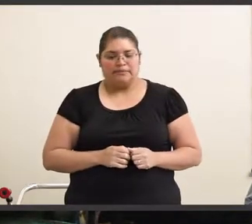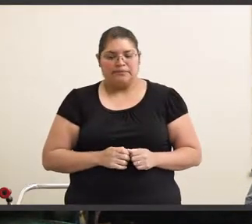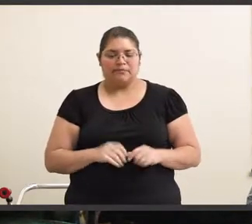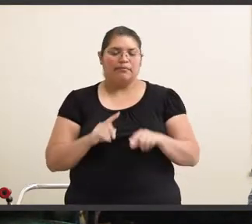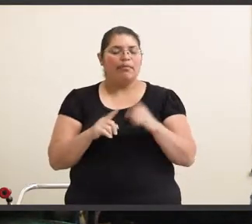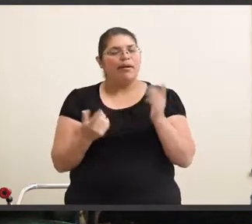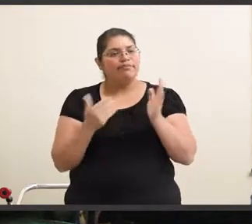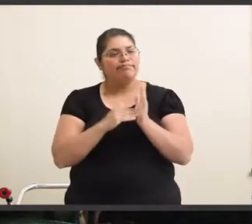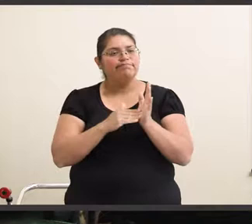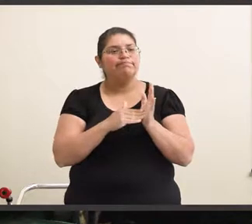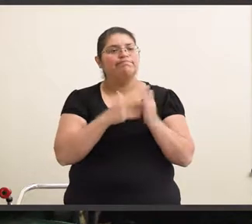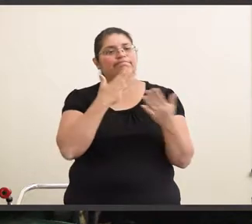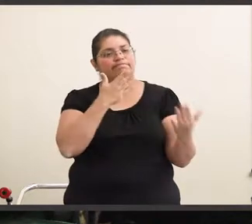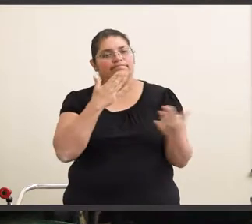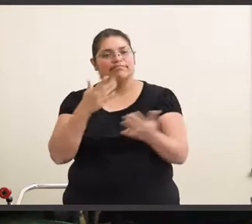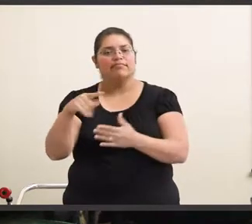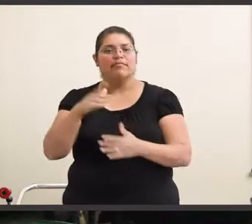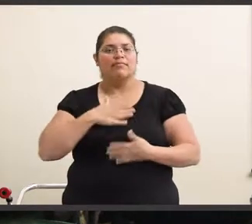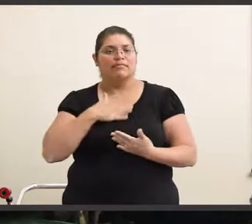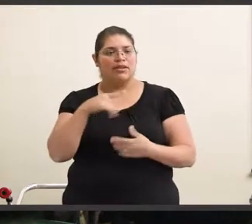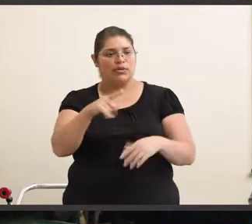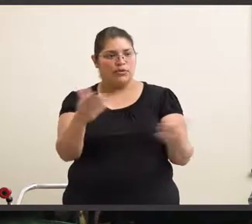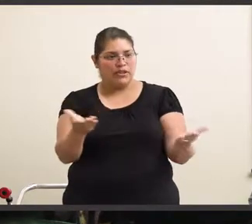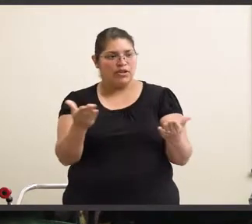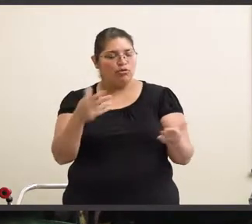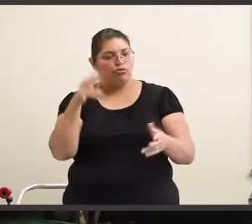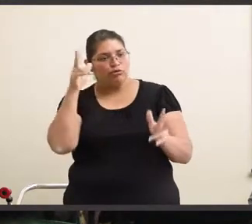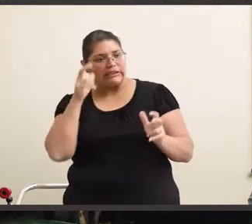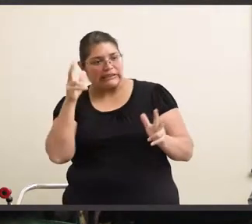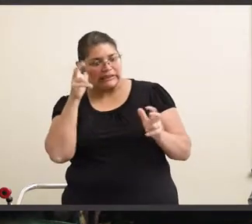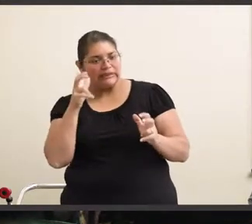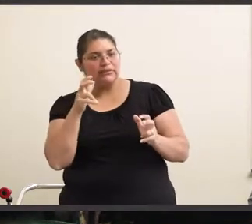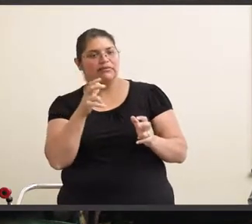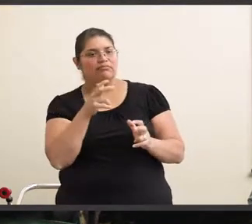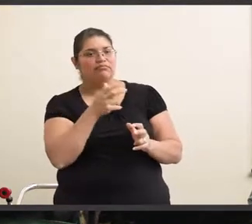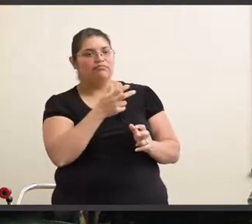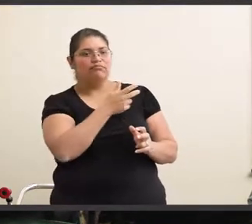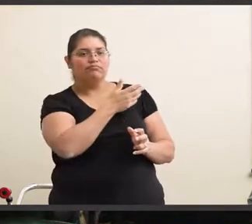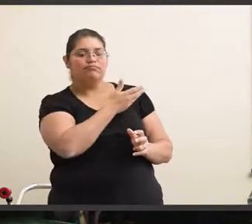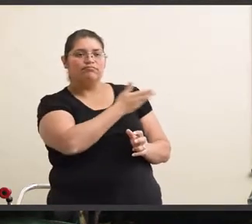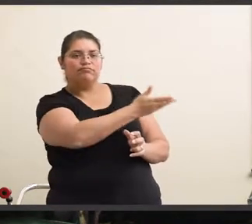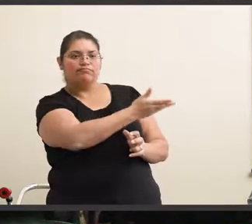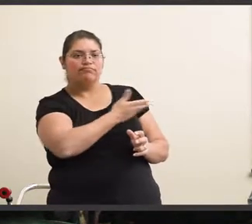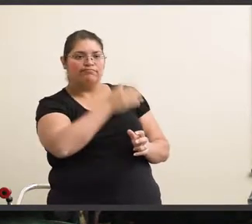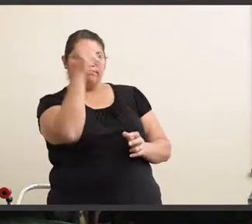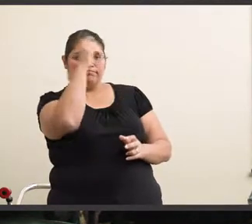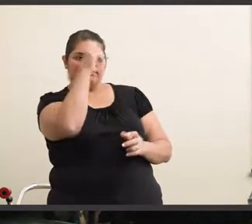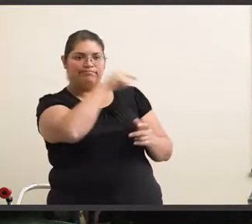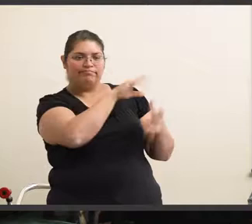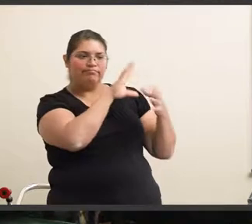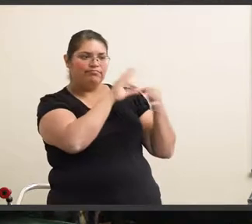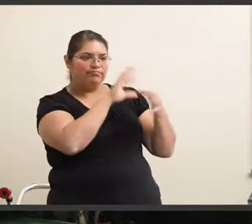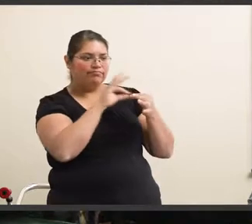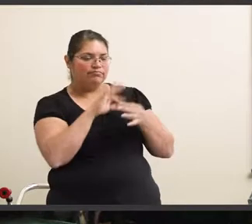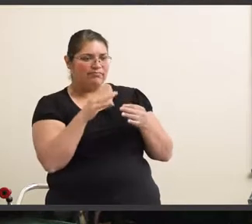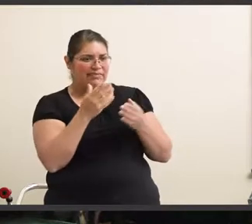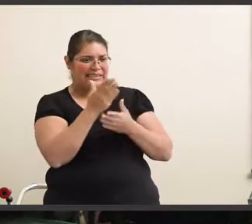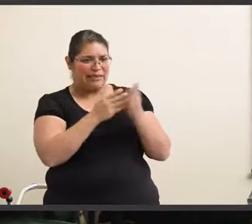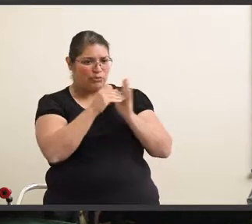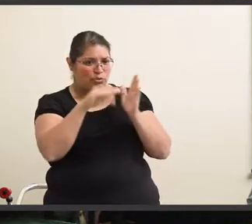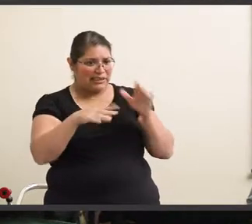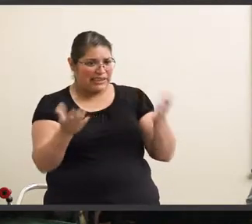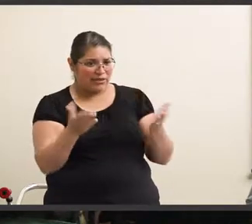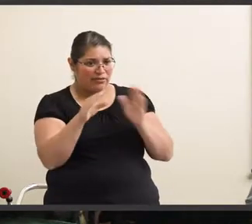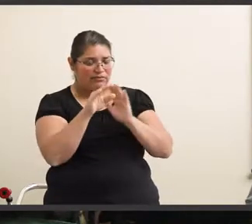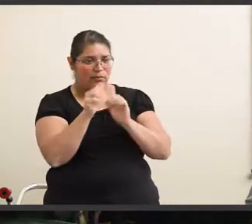But again, thank you. We're glad that you're here to listen to the insight that some of our students with disabilities here at the university have